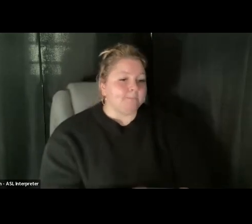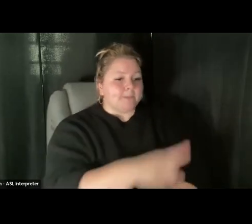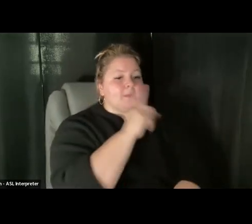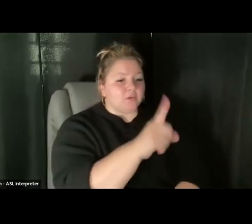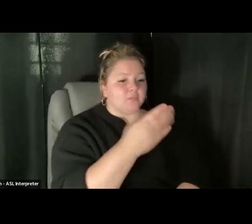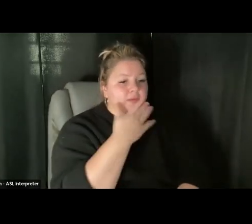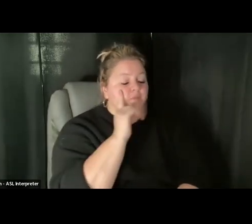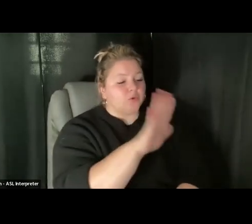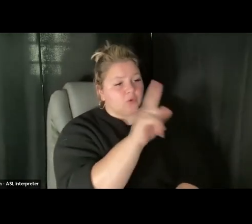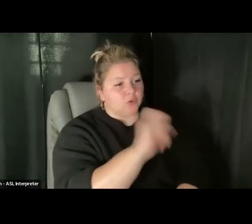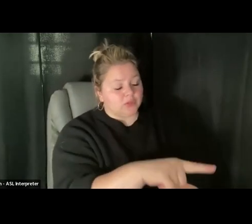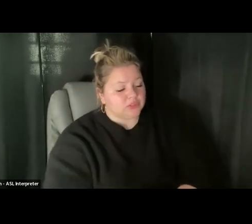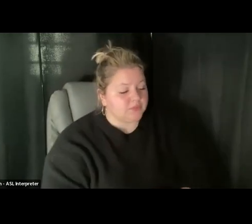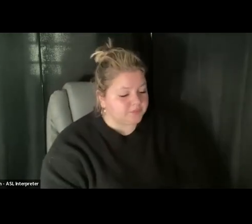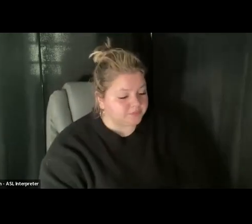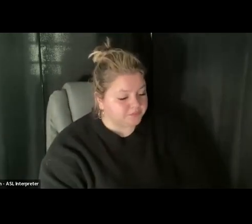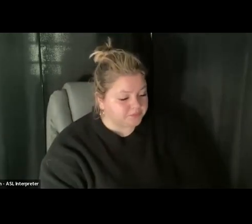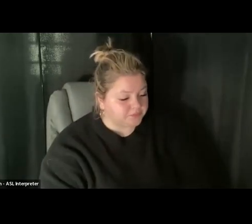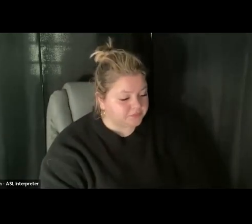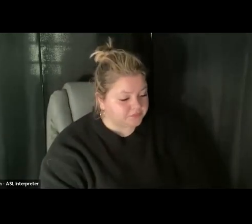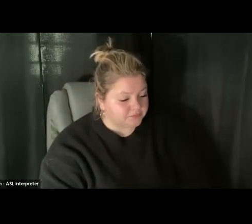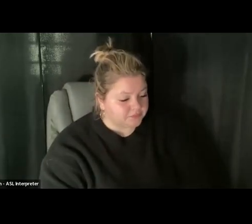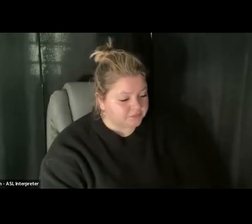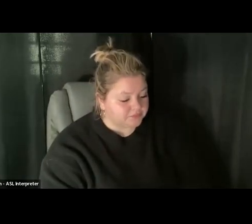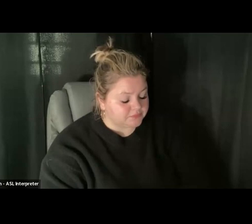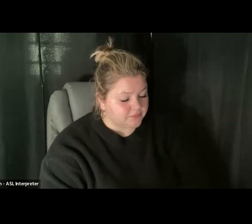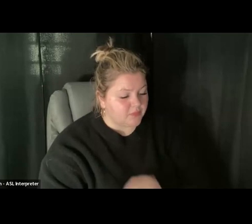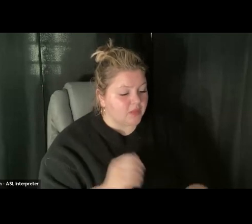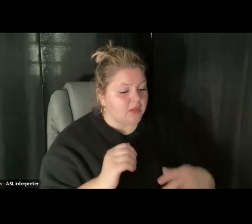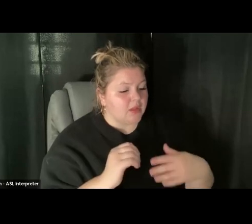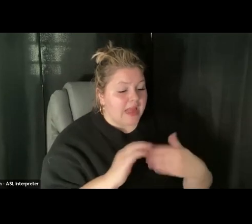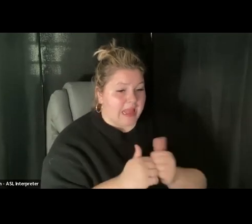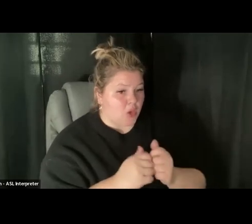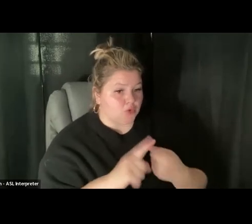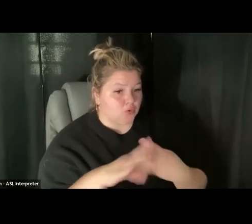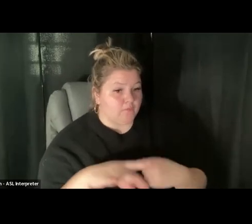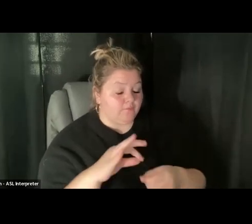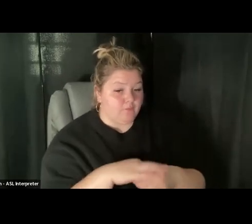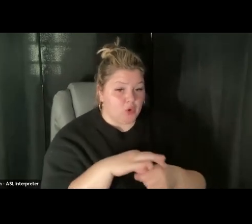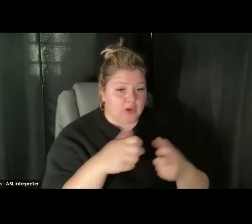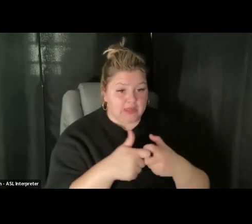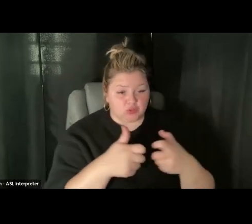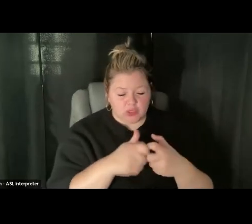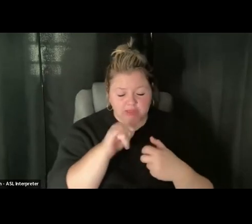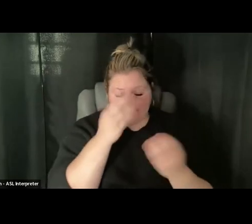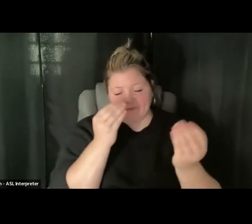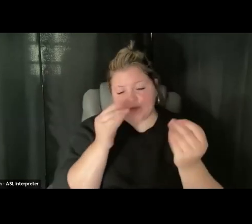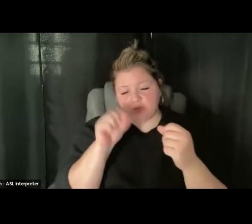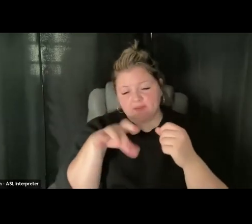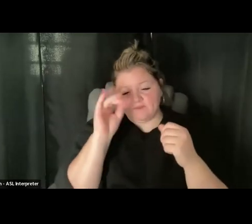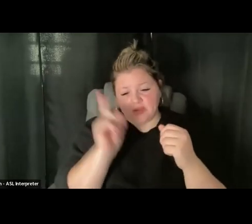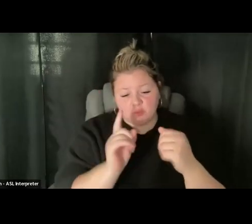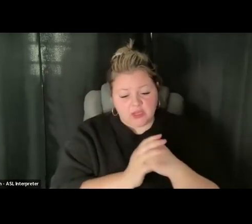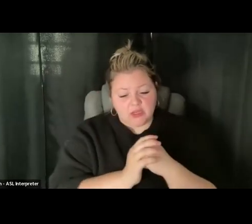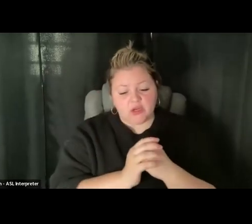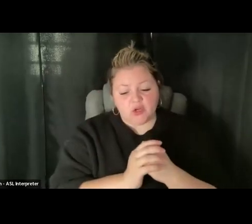Carmen. In terms of getting more information on how to vote electronically, the Secretary